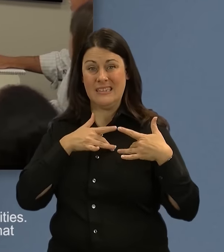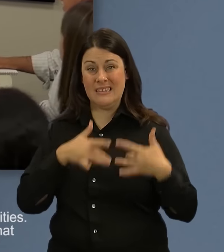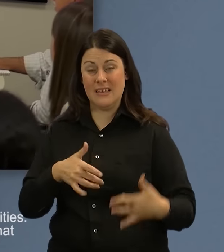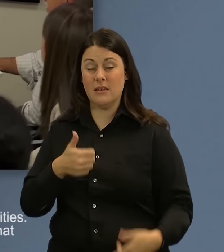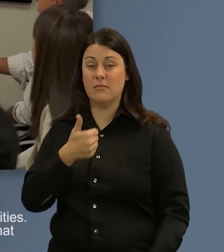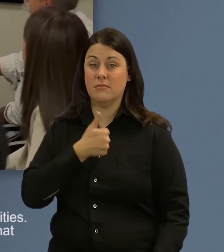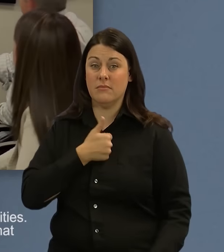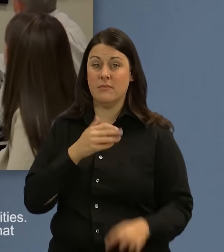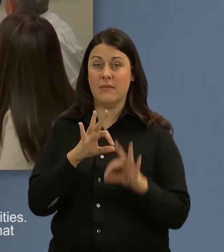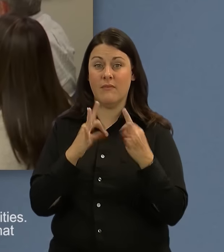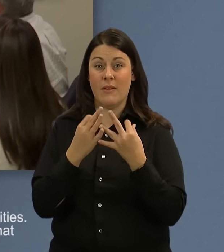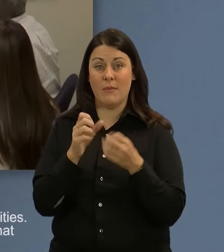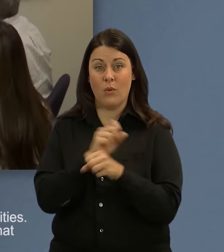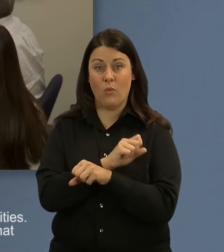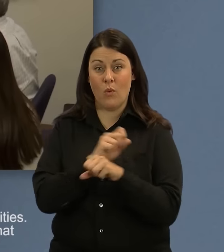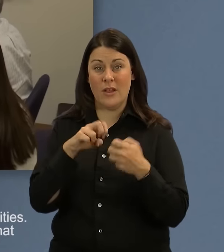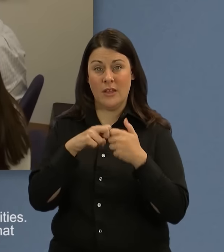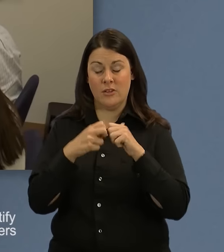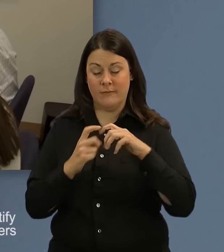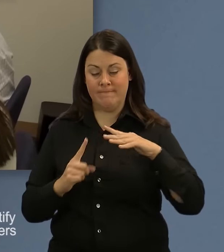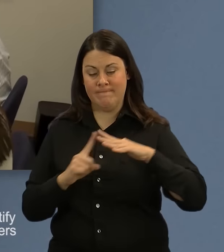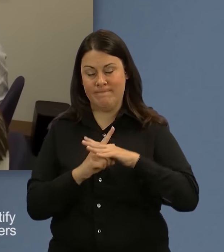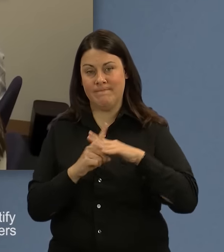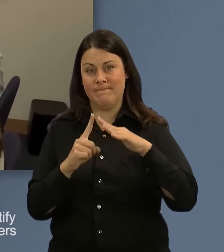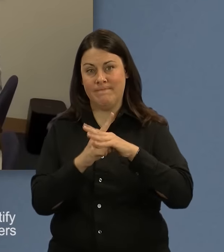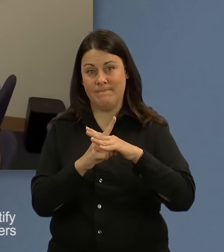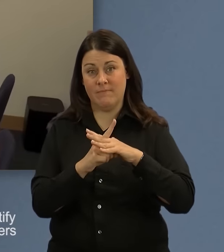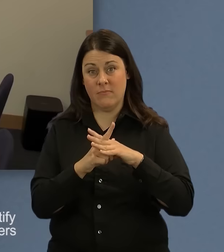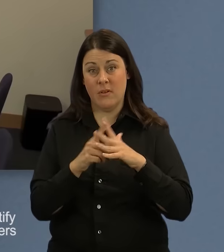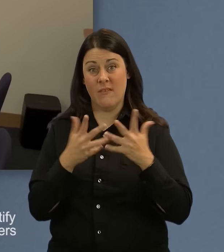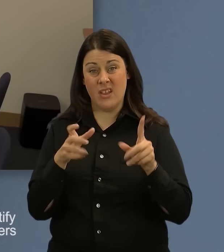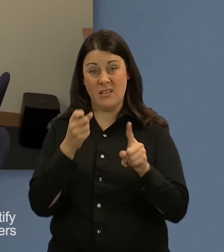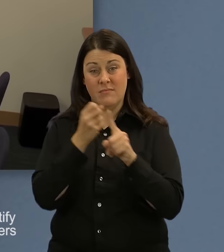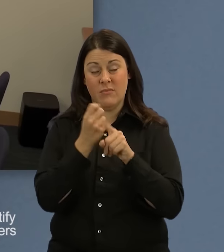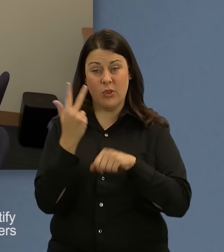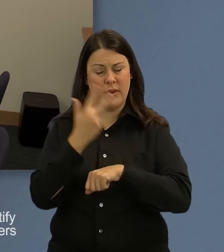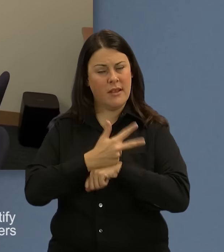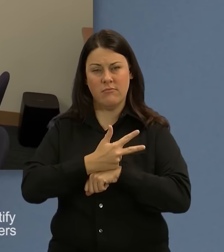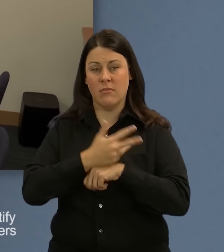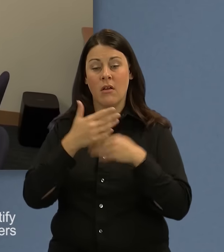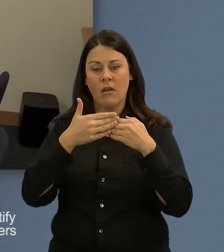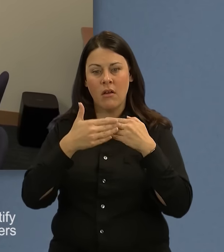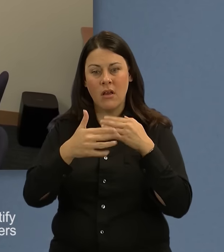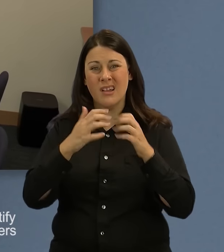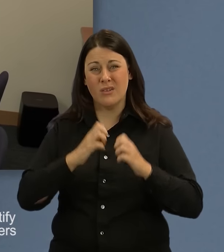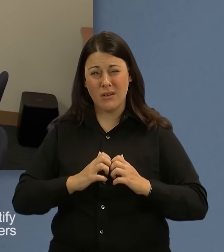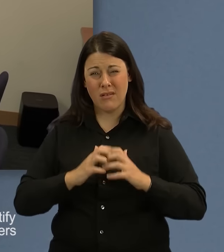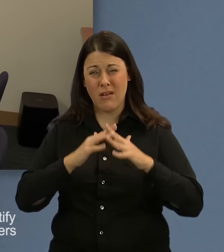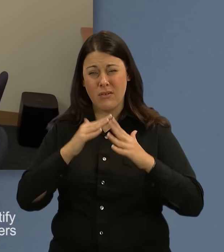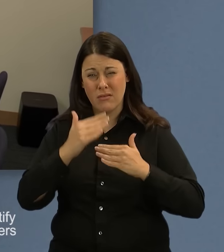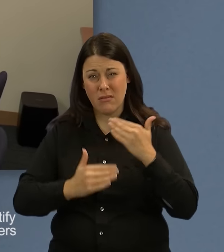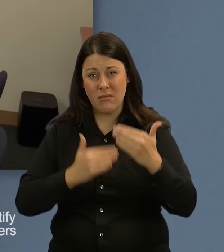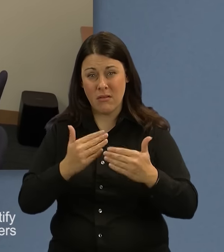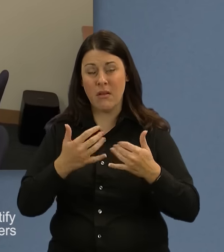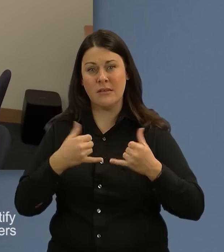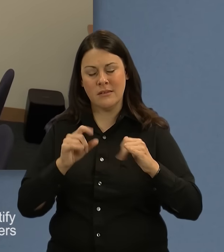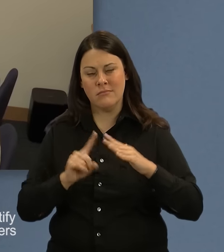family, and workplace issues that can occur beyond the first 72 hours of a disaster.